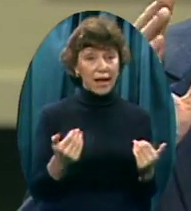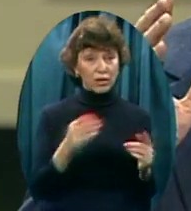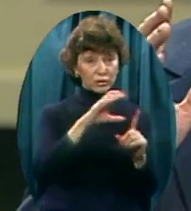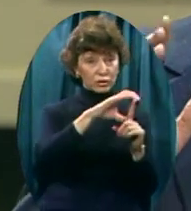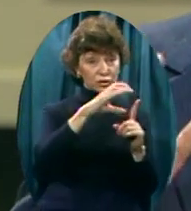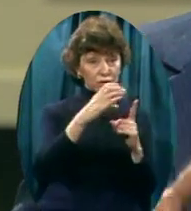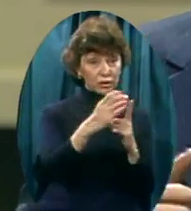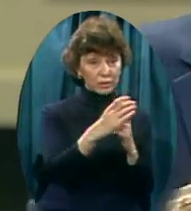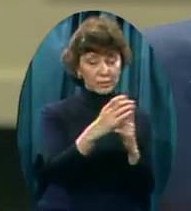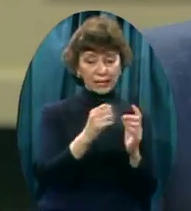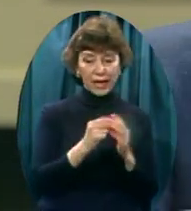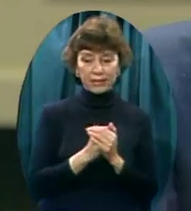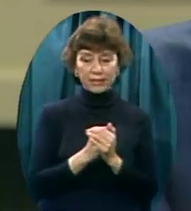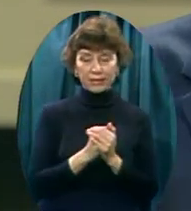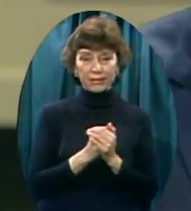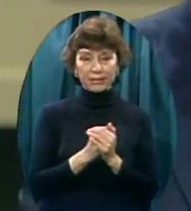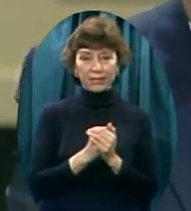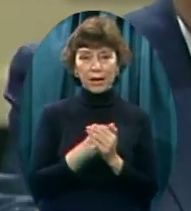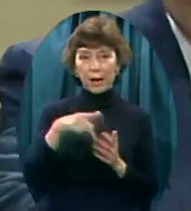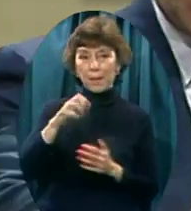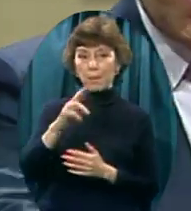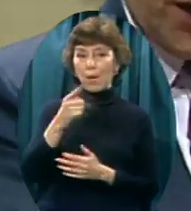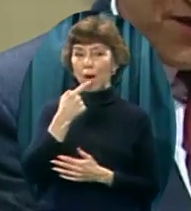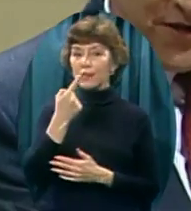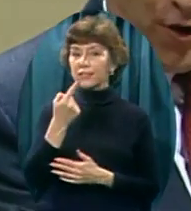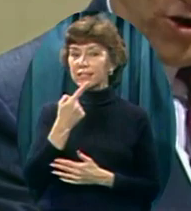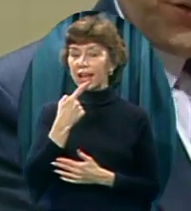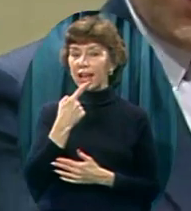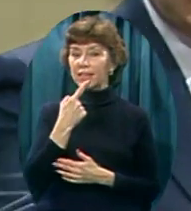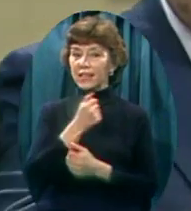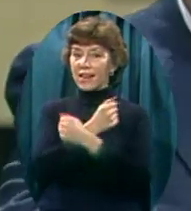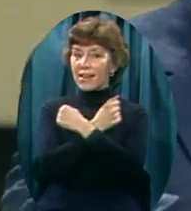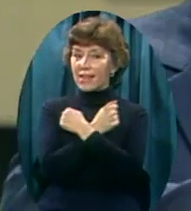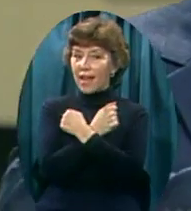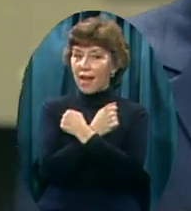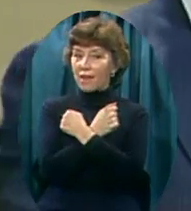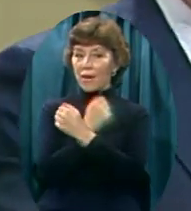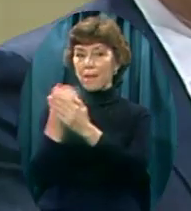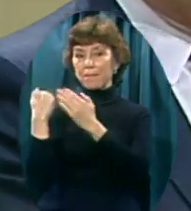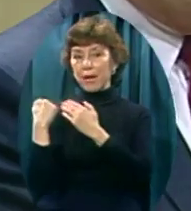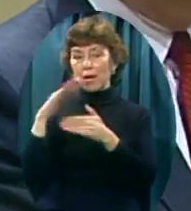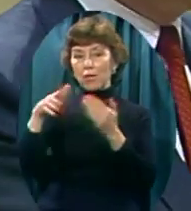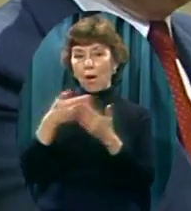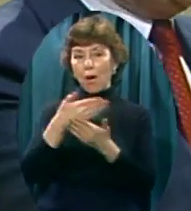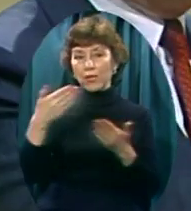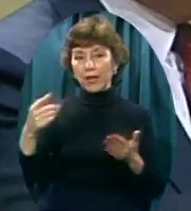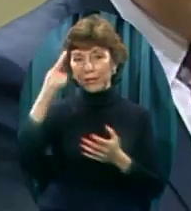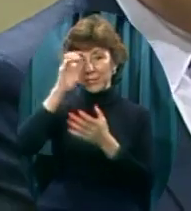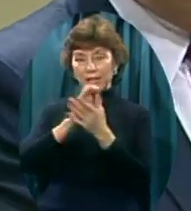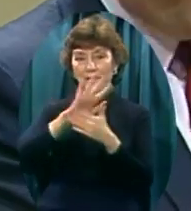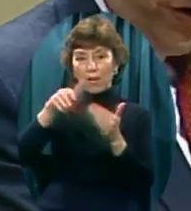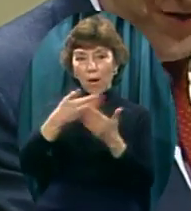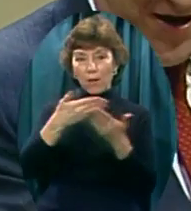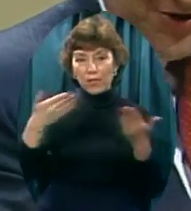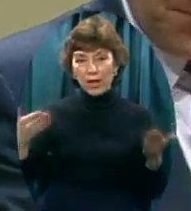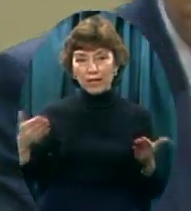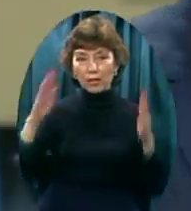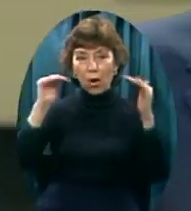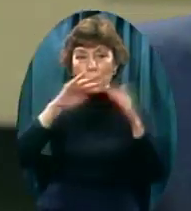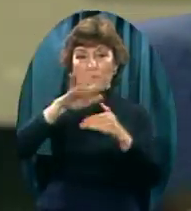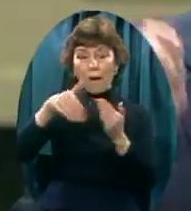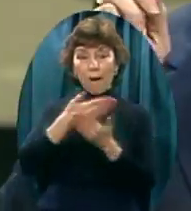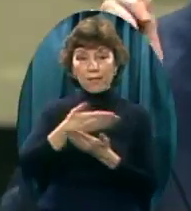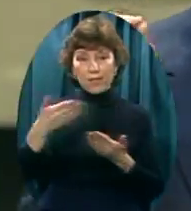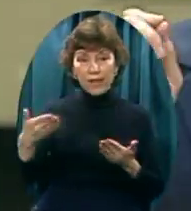Paul tells us That love Beareth all things Believeth all things Verse 7 Hopeth all things Endureth all things